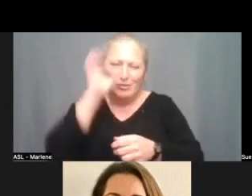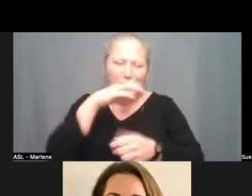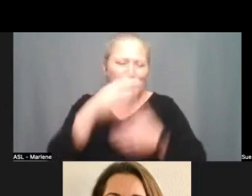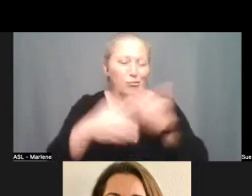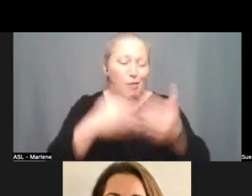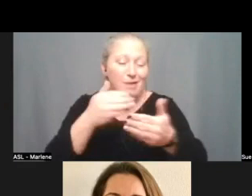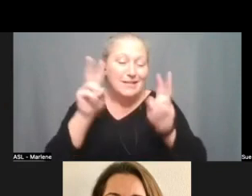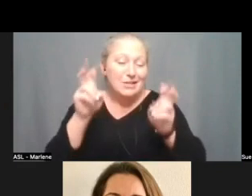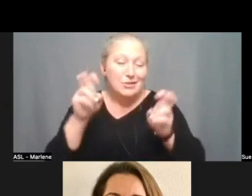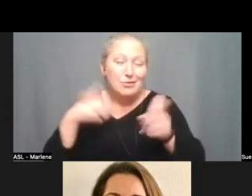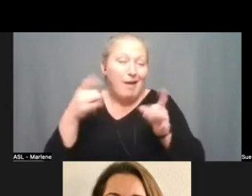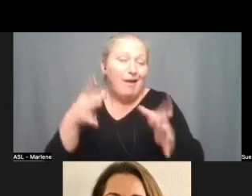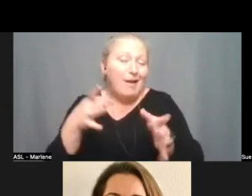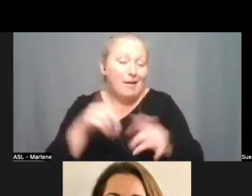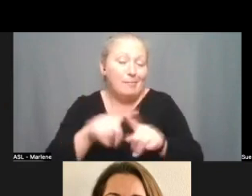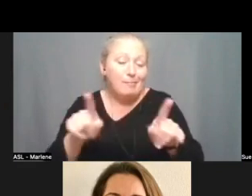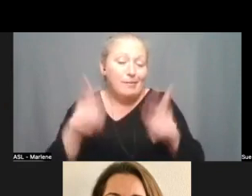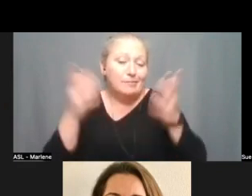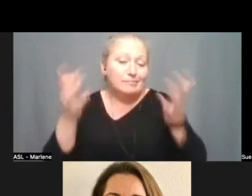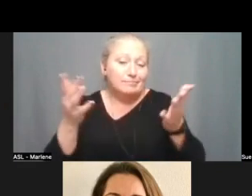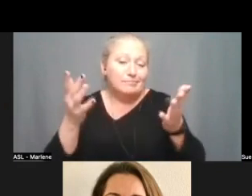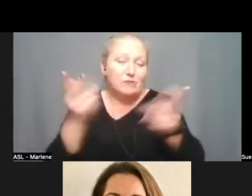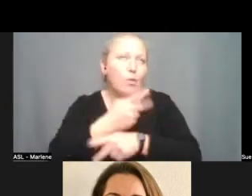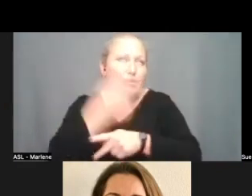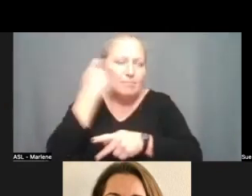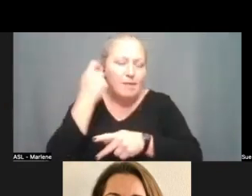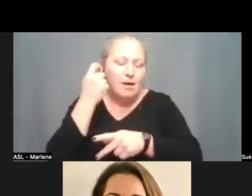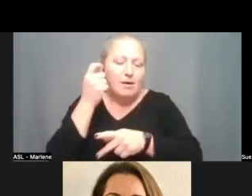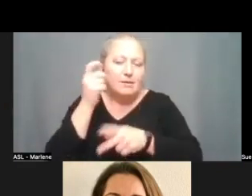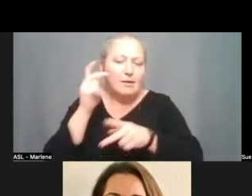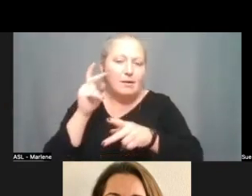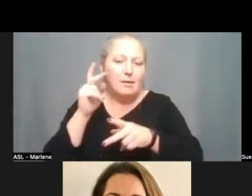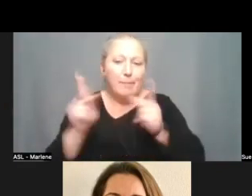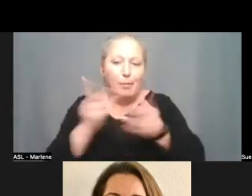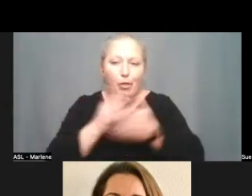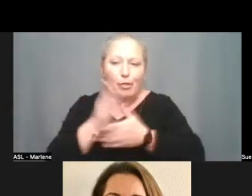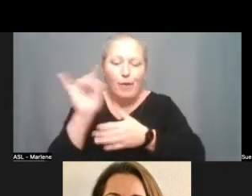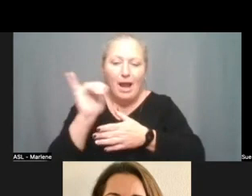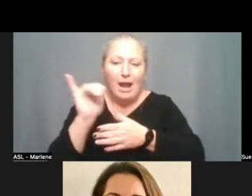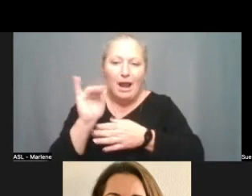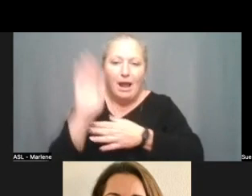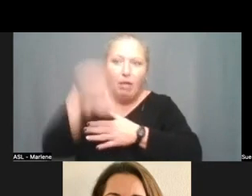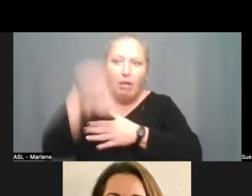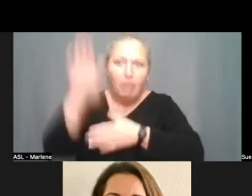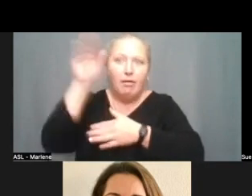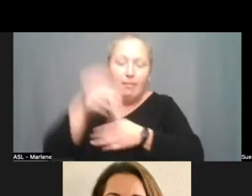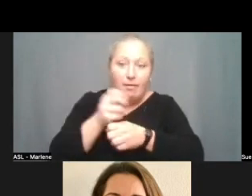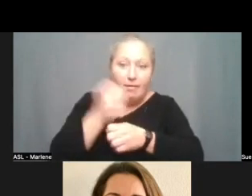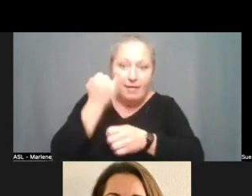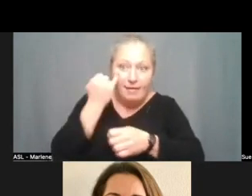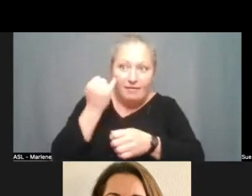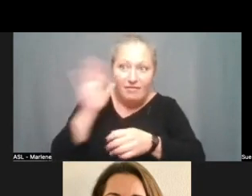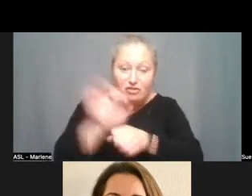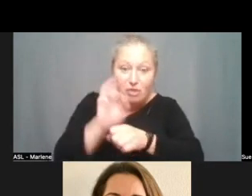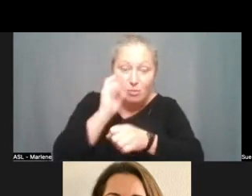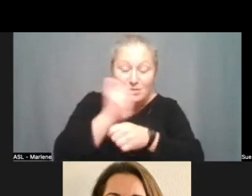it so um it's it's like it's the worst because people go through a roller coaster ride on this and seeing whether or not the job is going to be saved um in the end we